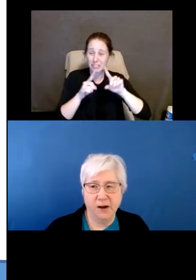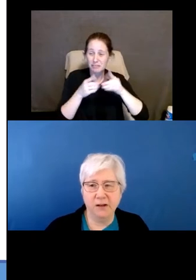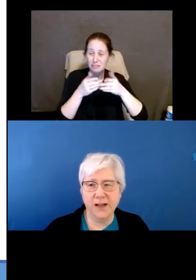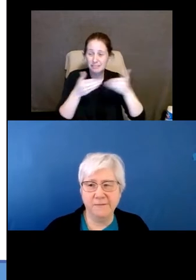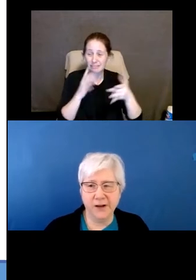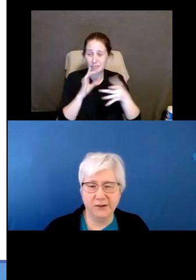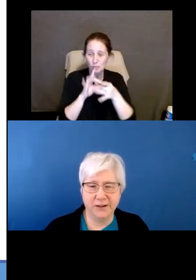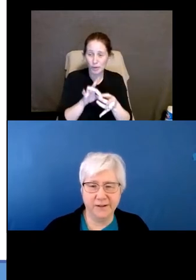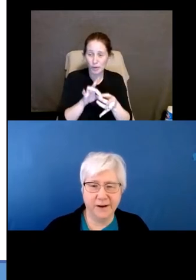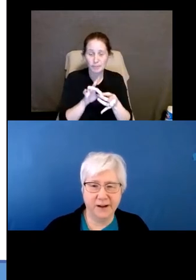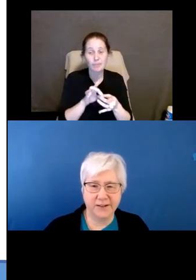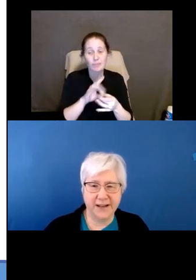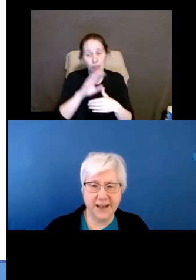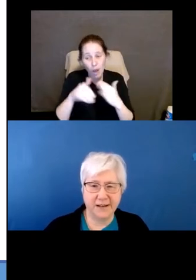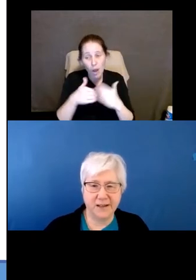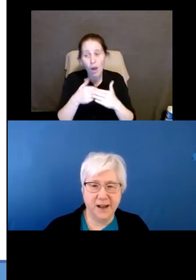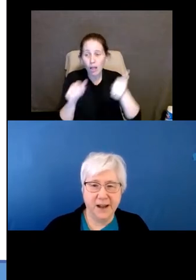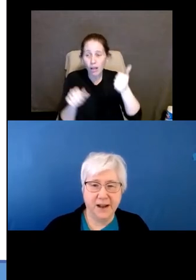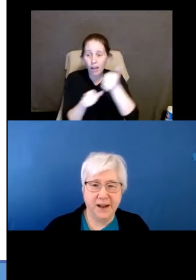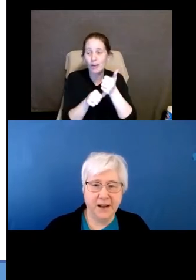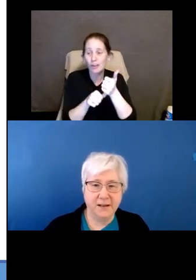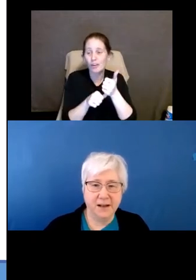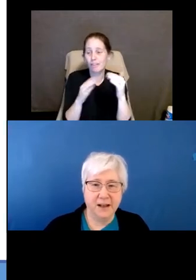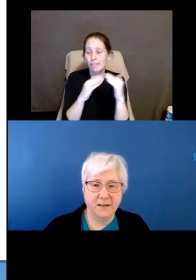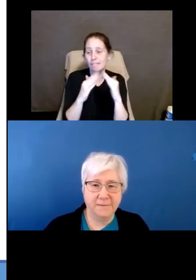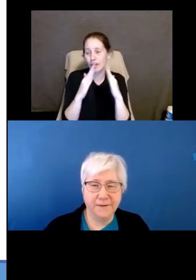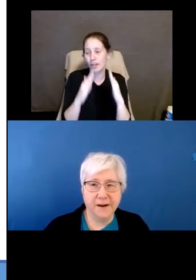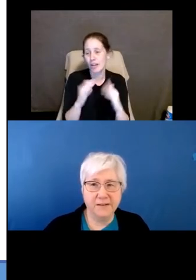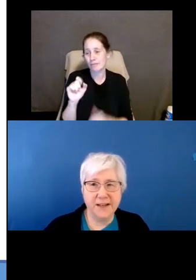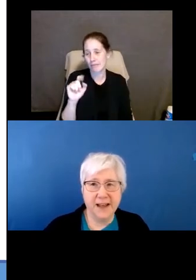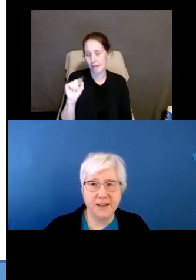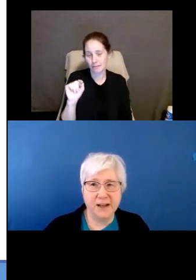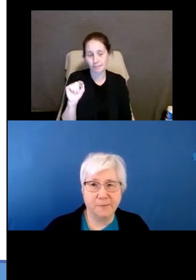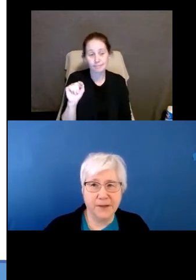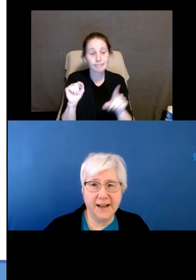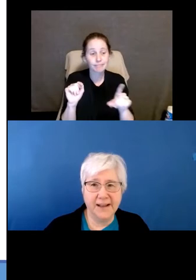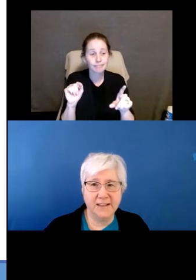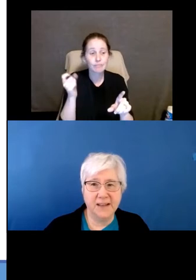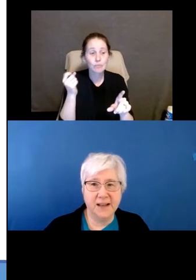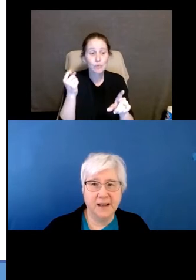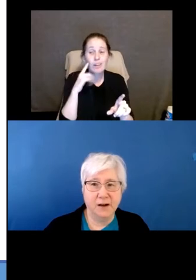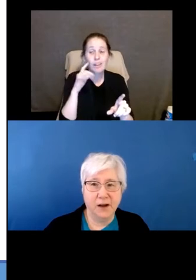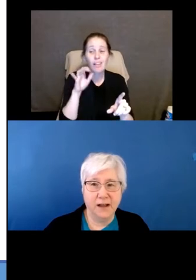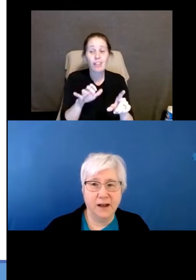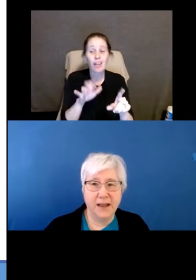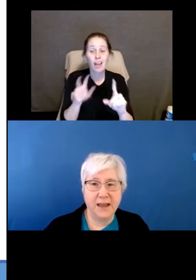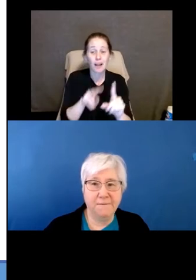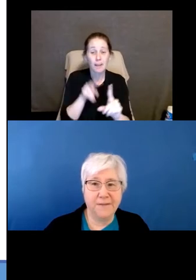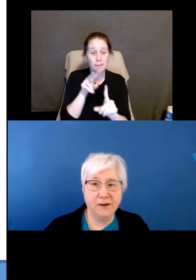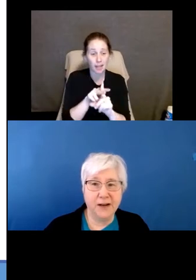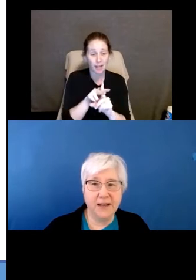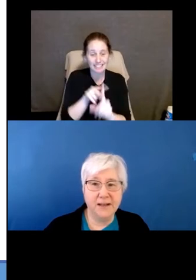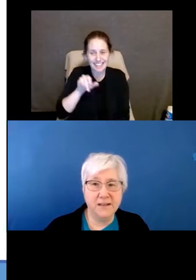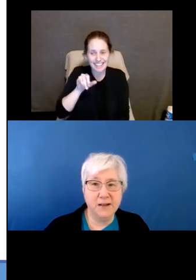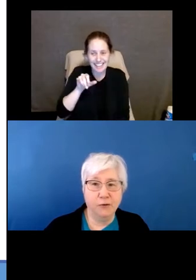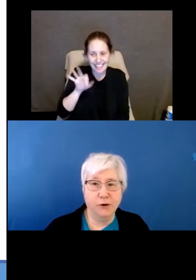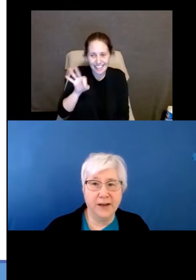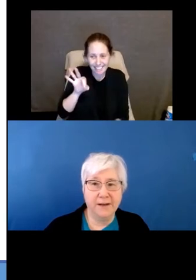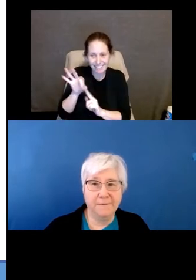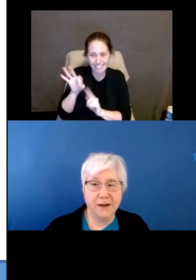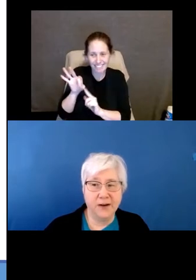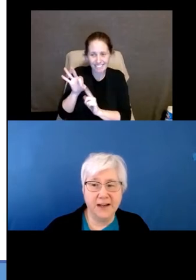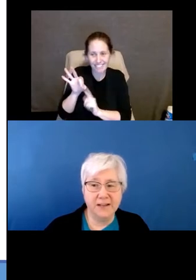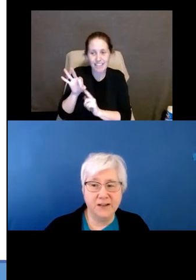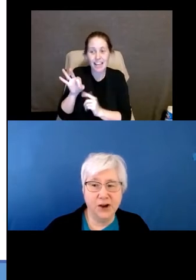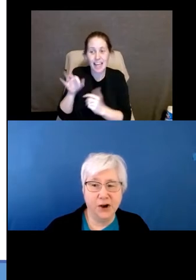all covered under the Fair Housing Act. And the Fair Housing Act applies if there is or